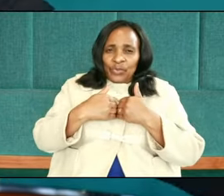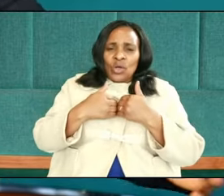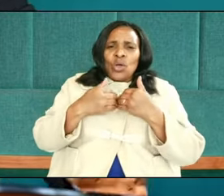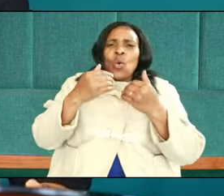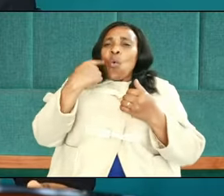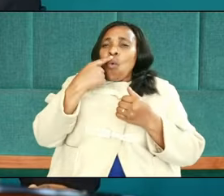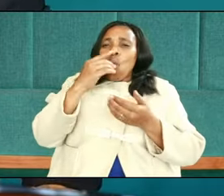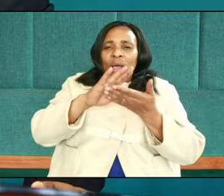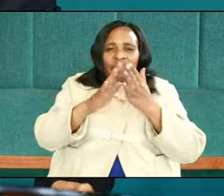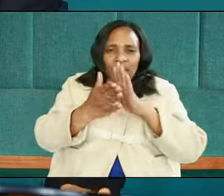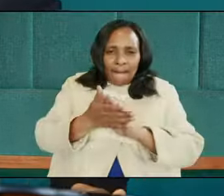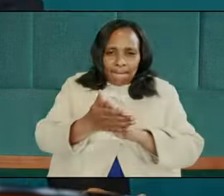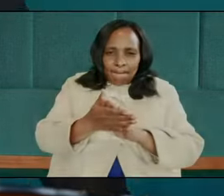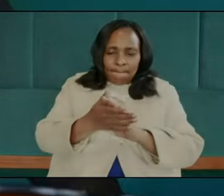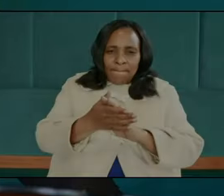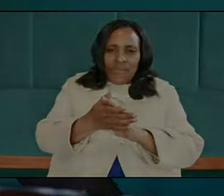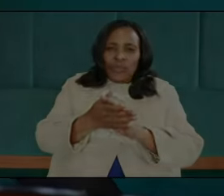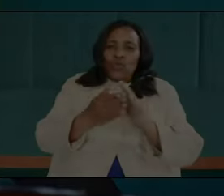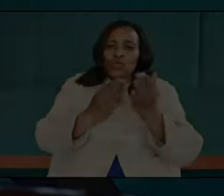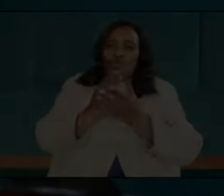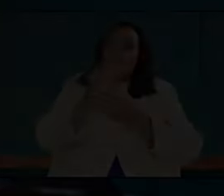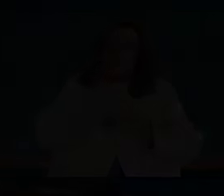we are becoming, it's all by the grace of God.